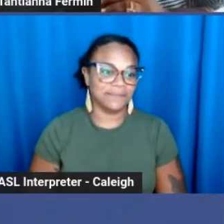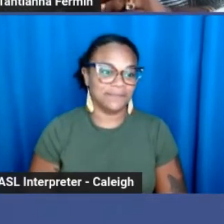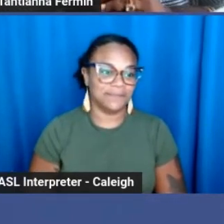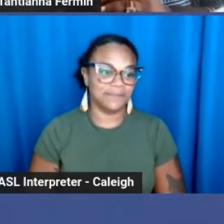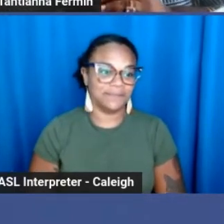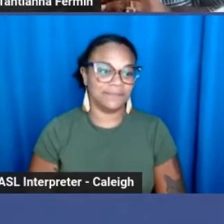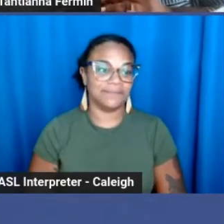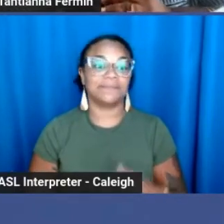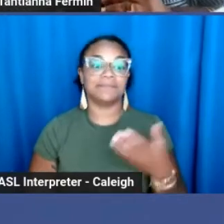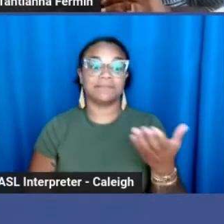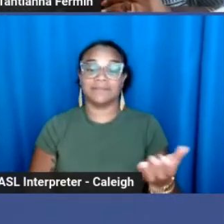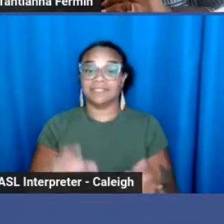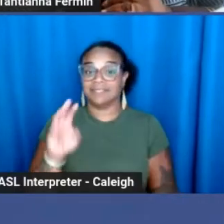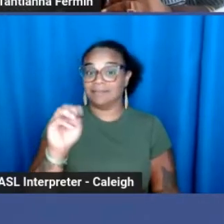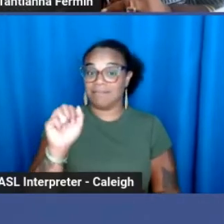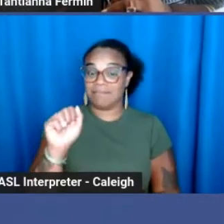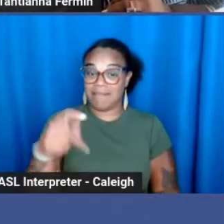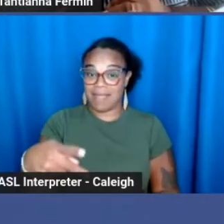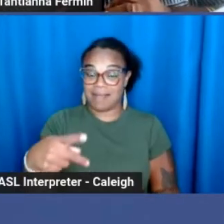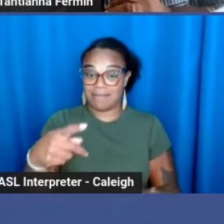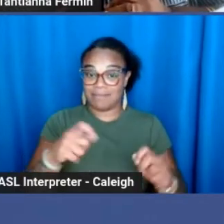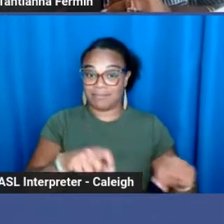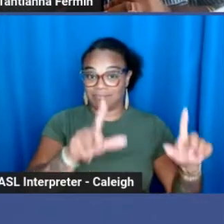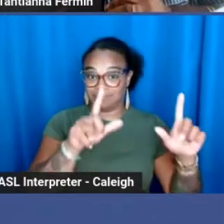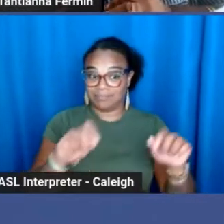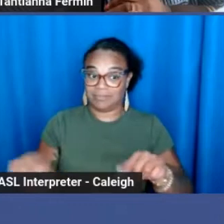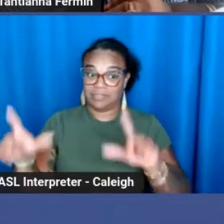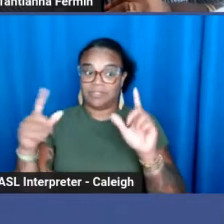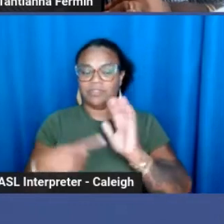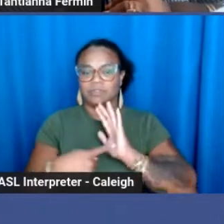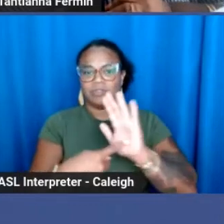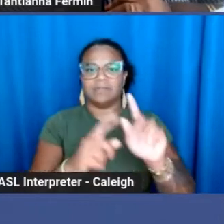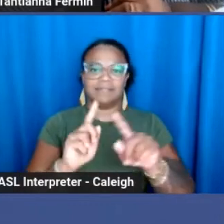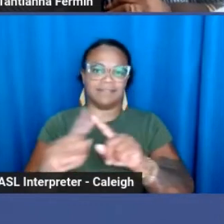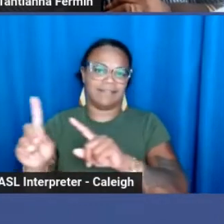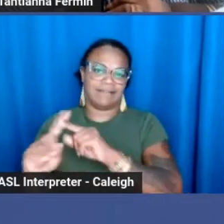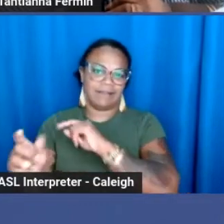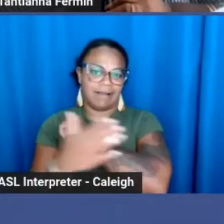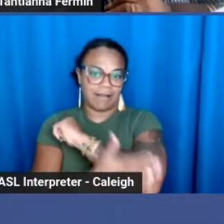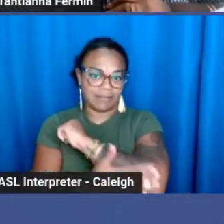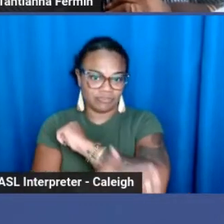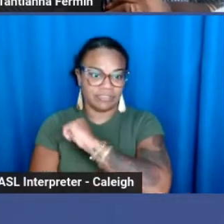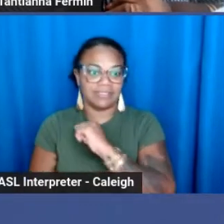New is a map that shows the different countries and states.